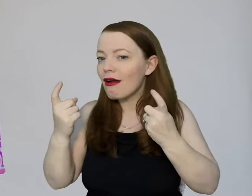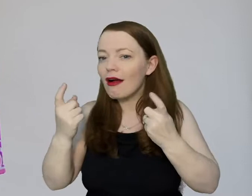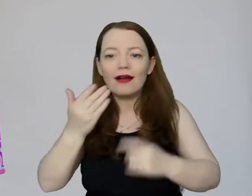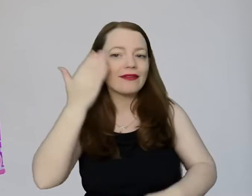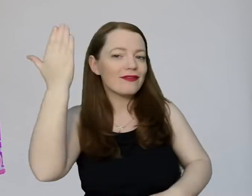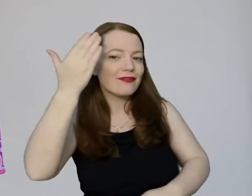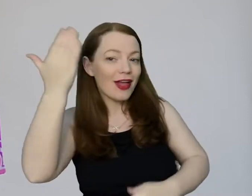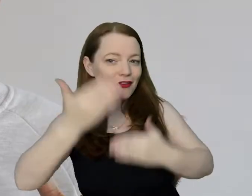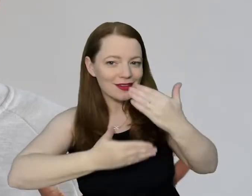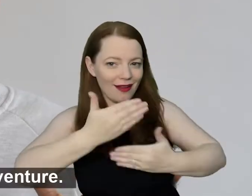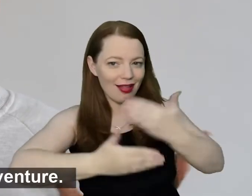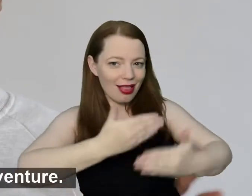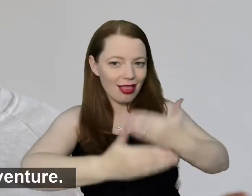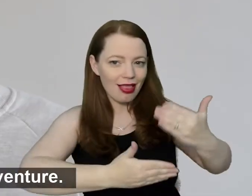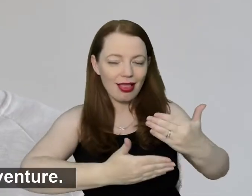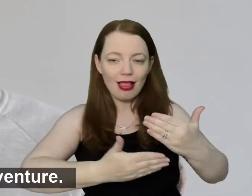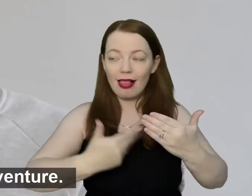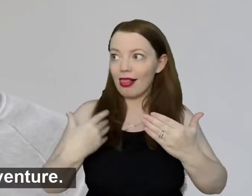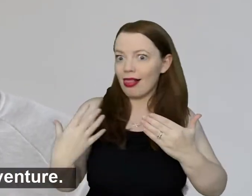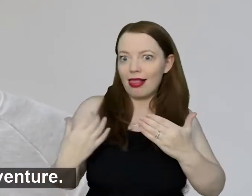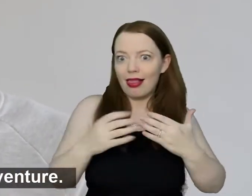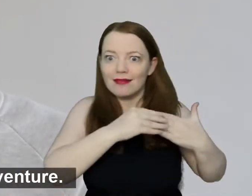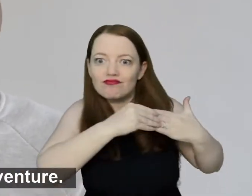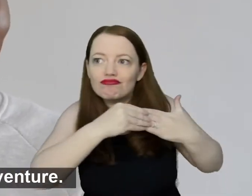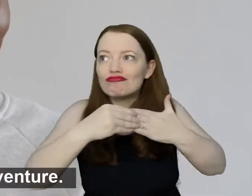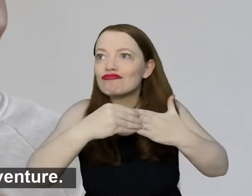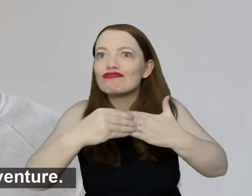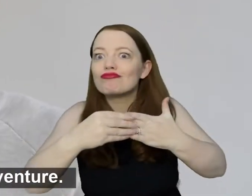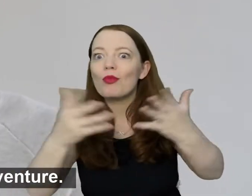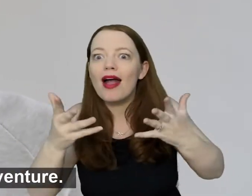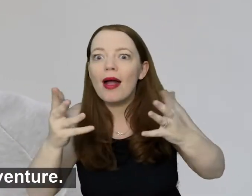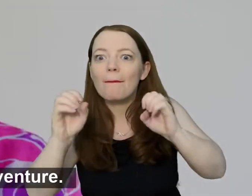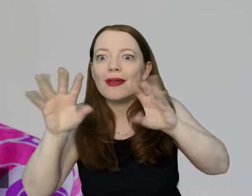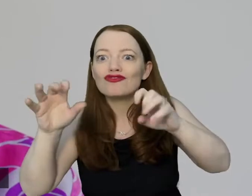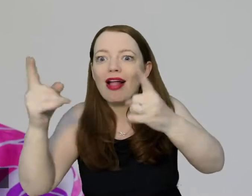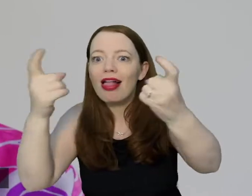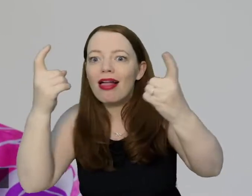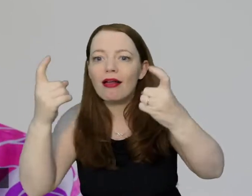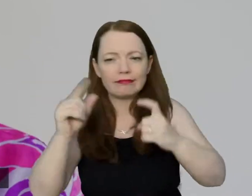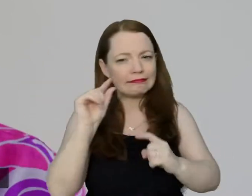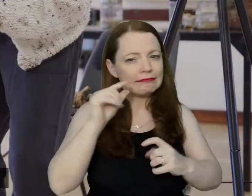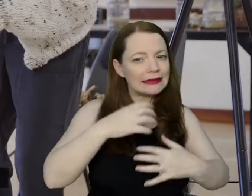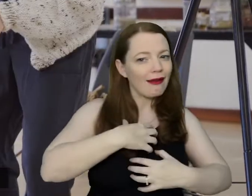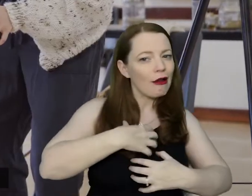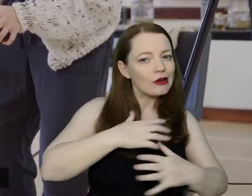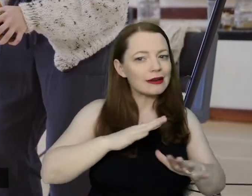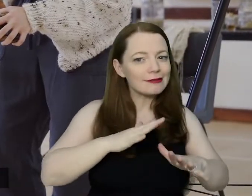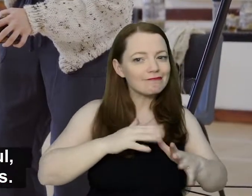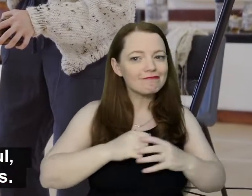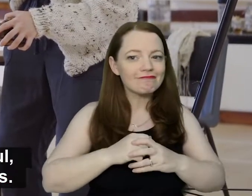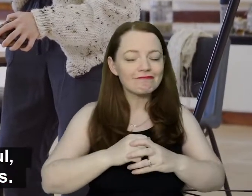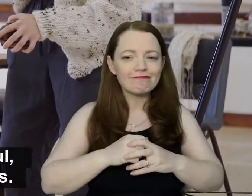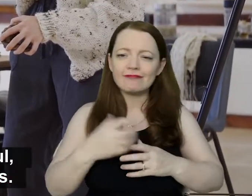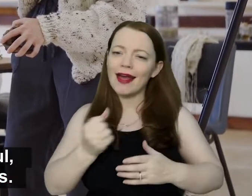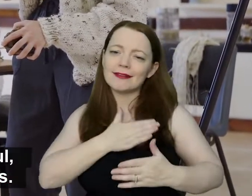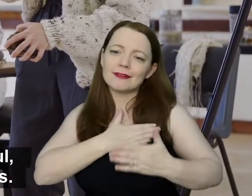Fairytale. It takes you on this magical adventure. It's a bit scary, I guess. It's got